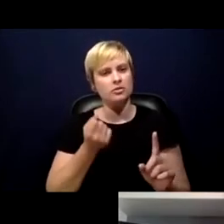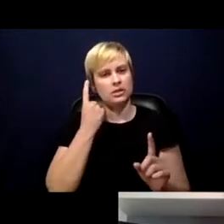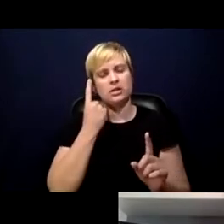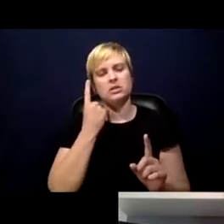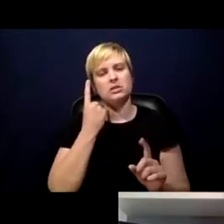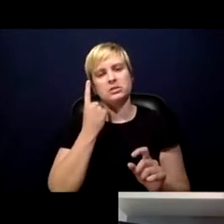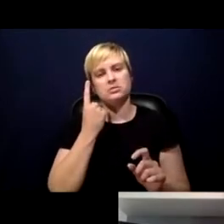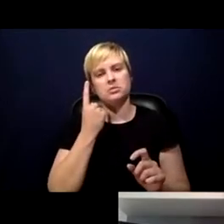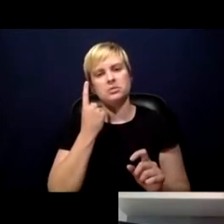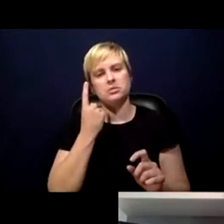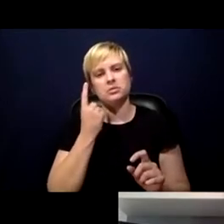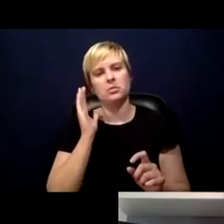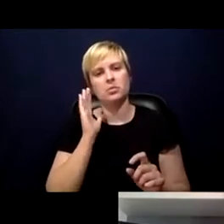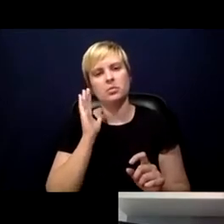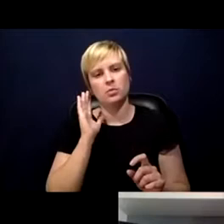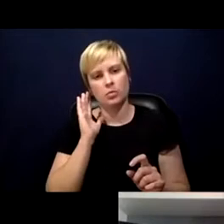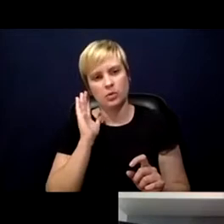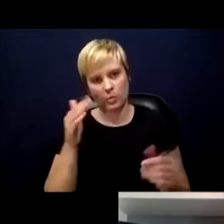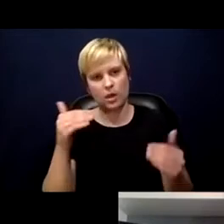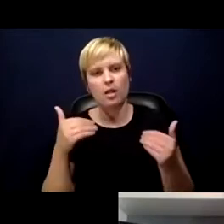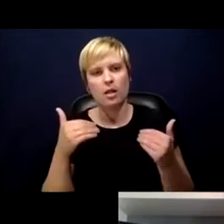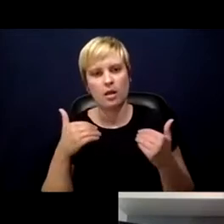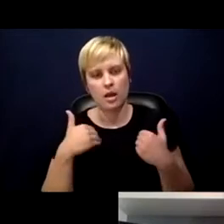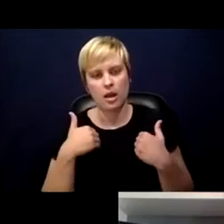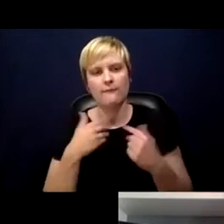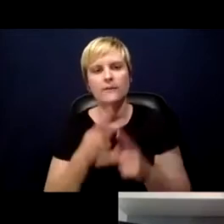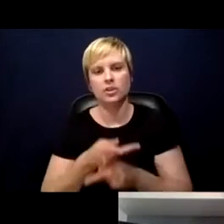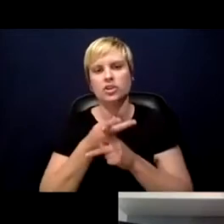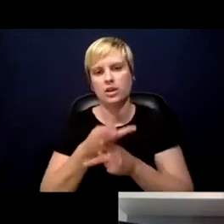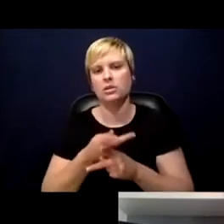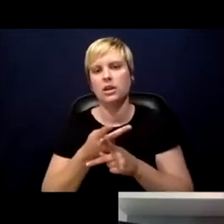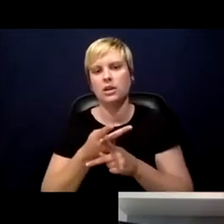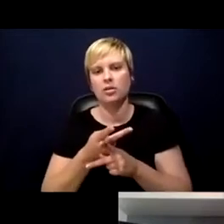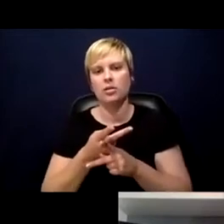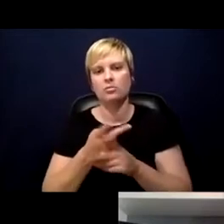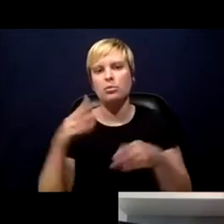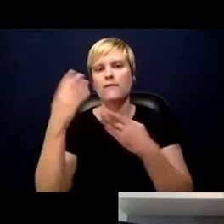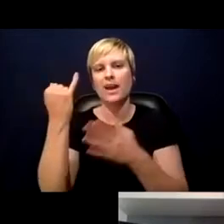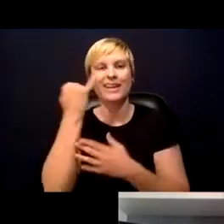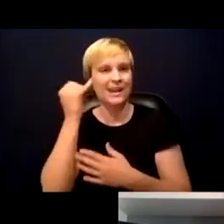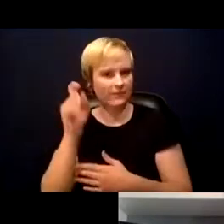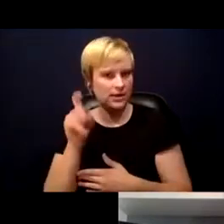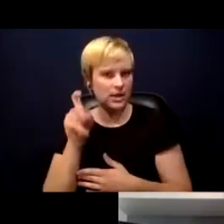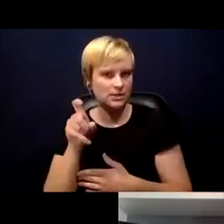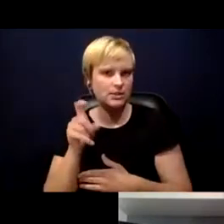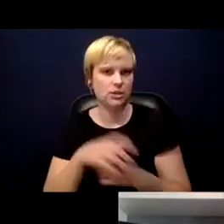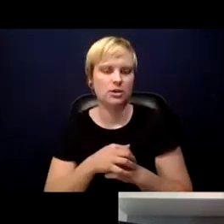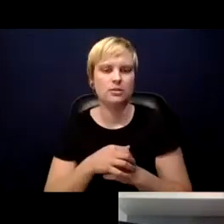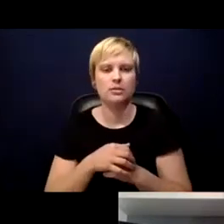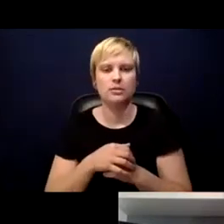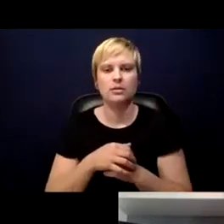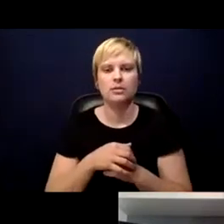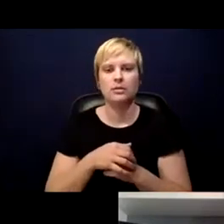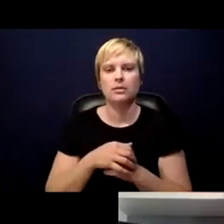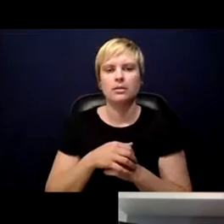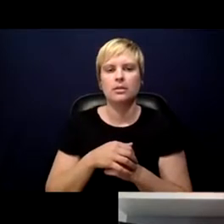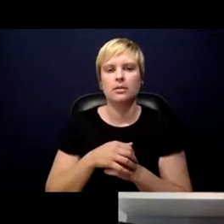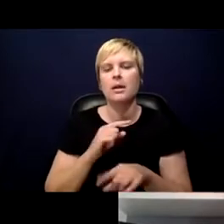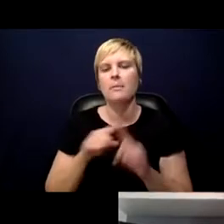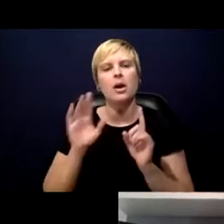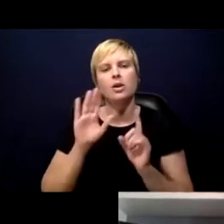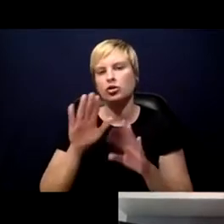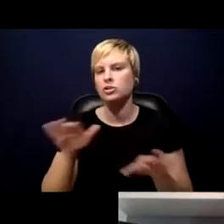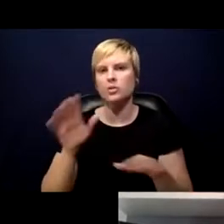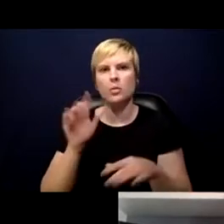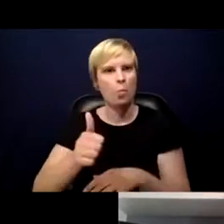be child care provided if necessary and that's the last resources, but your children will not to be